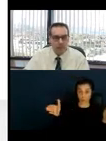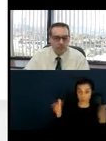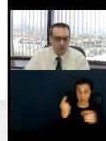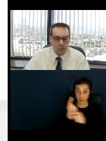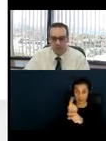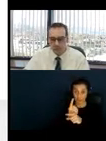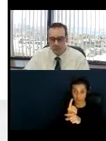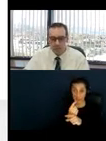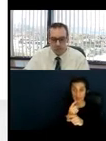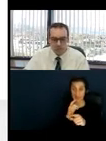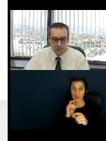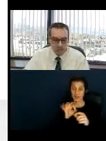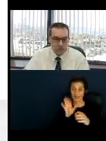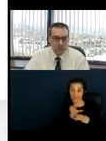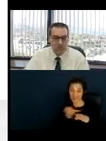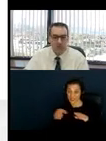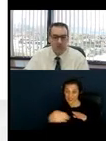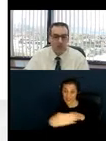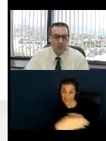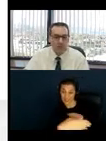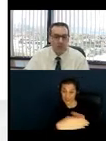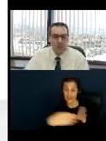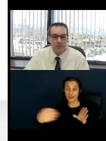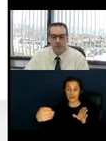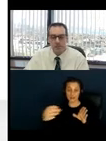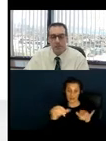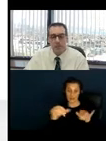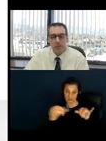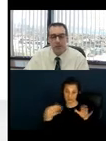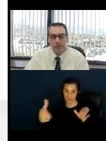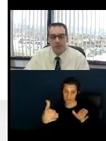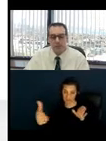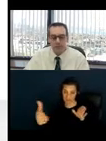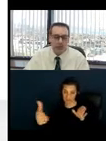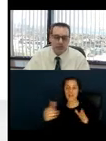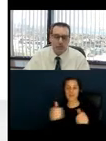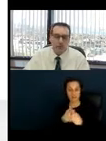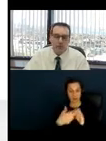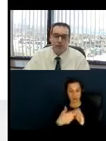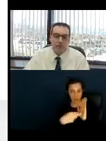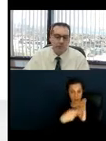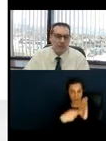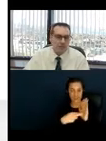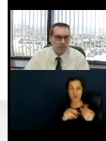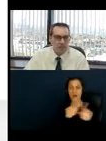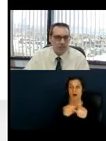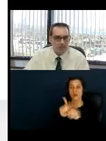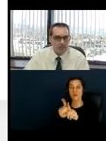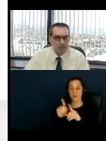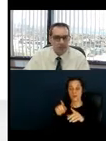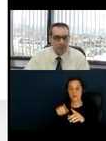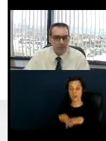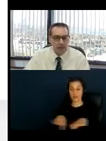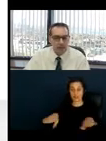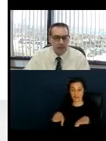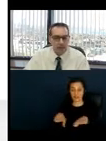around obstructions or make turns, that those dimensions also comply, as well as ensuring that there aren't changes in level